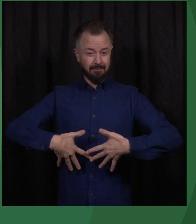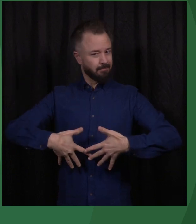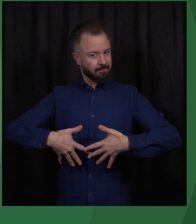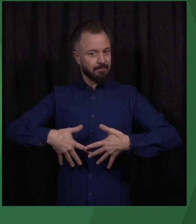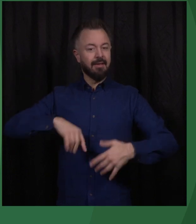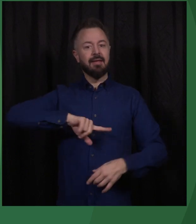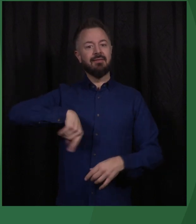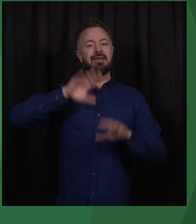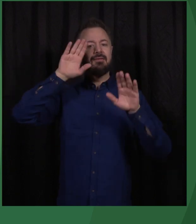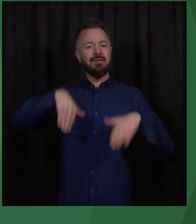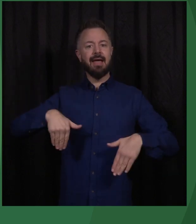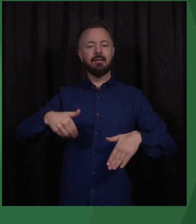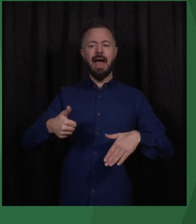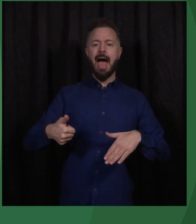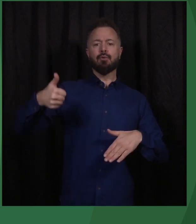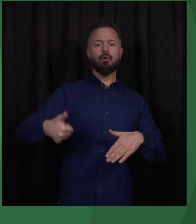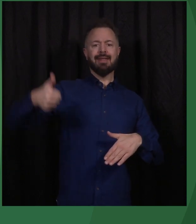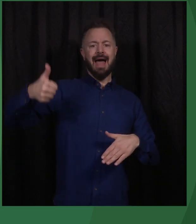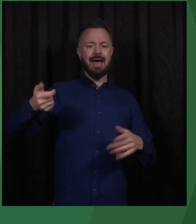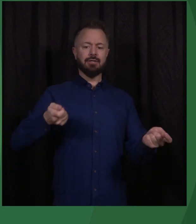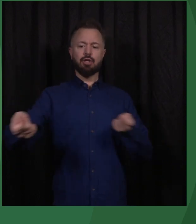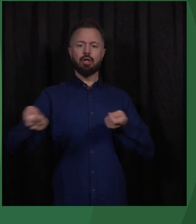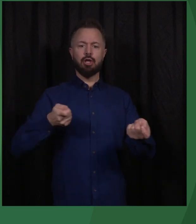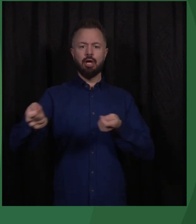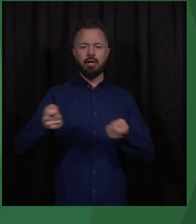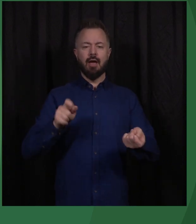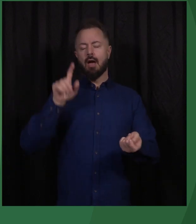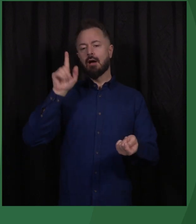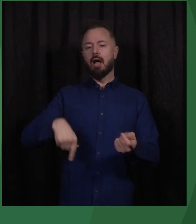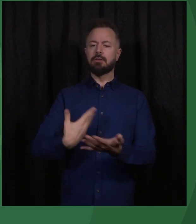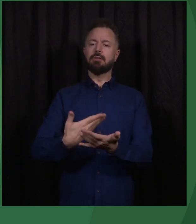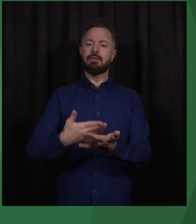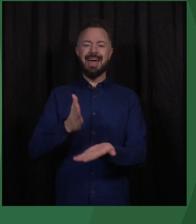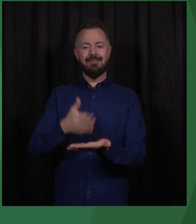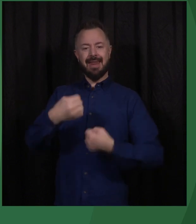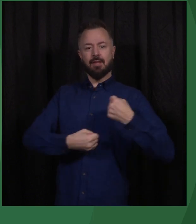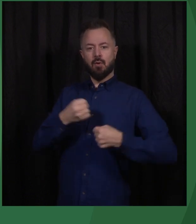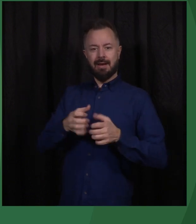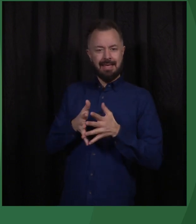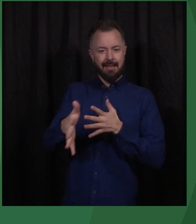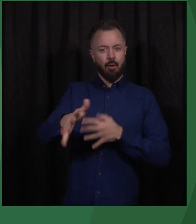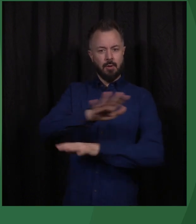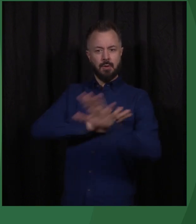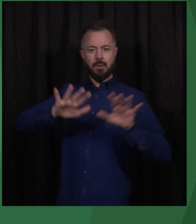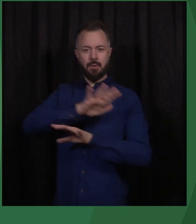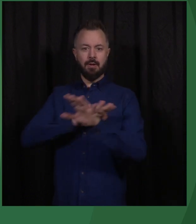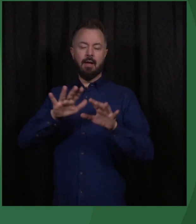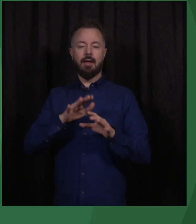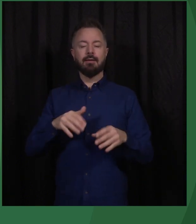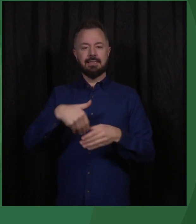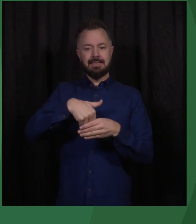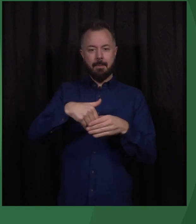that the authoritarian leadership may be justified while hiding behind the ballot box.